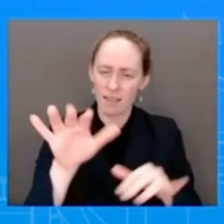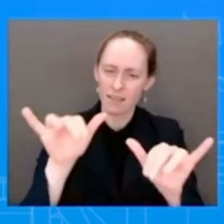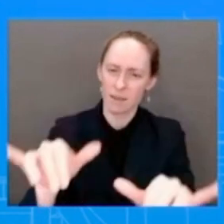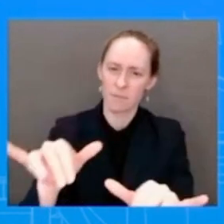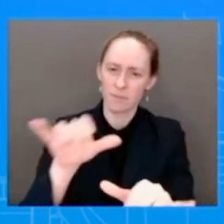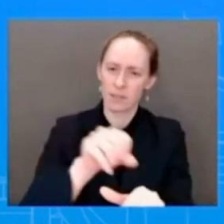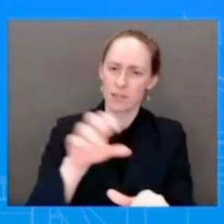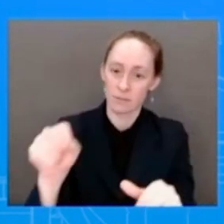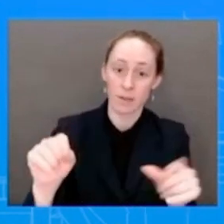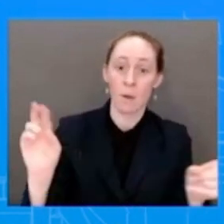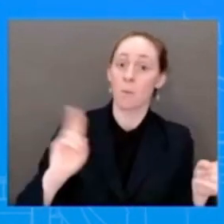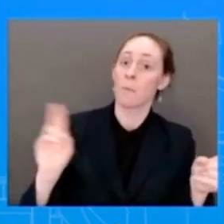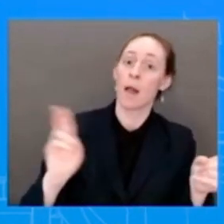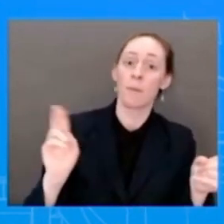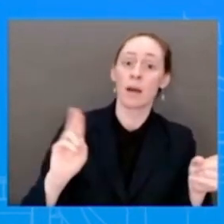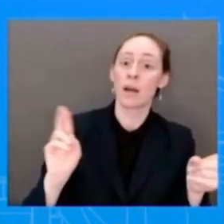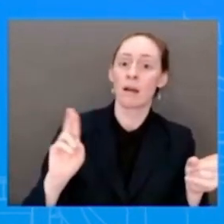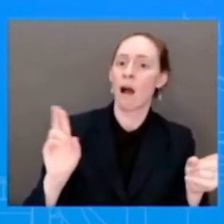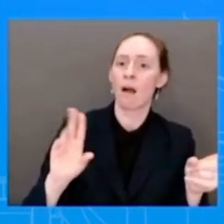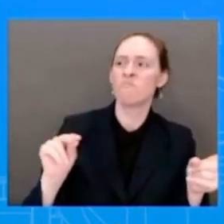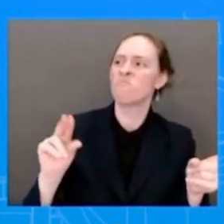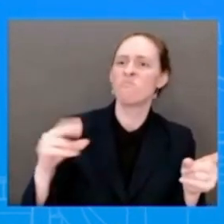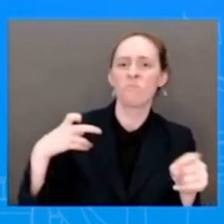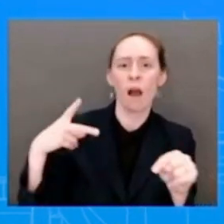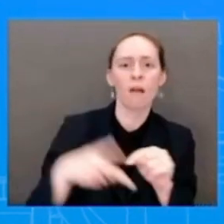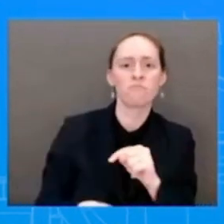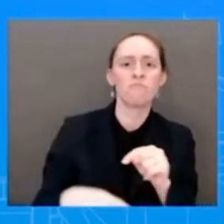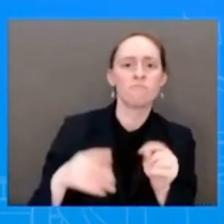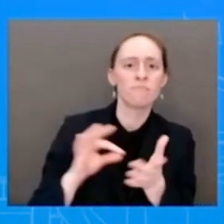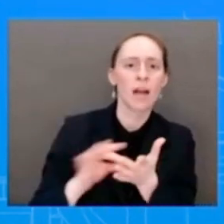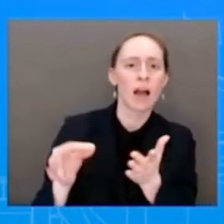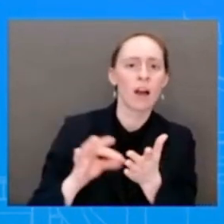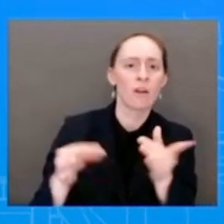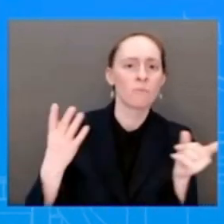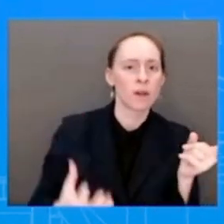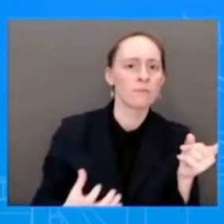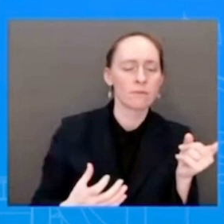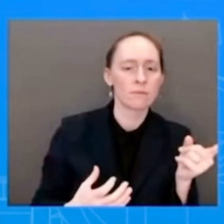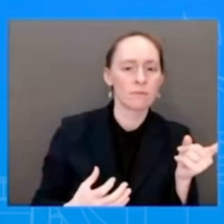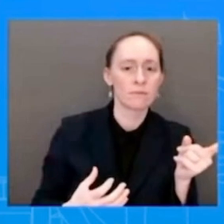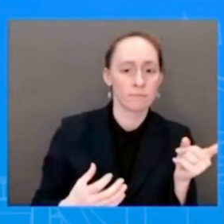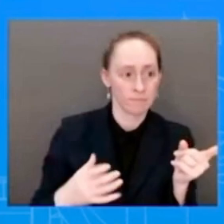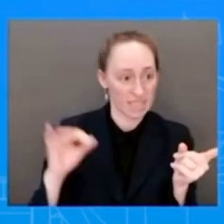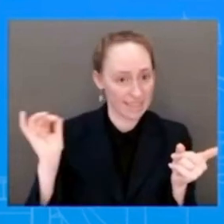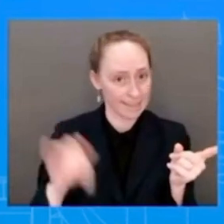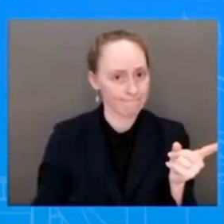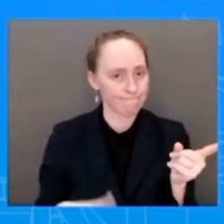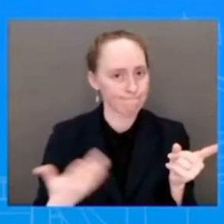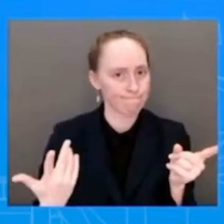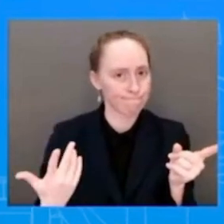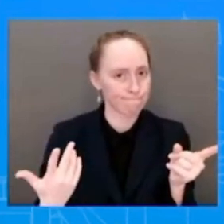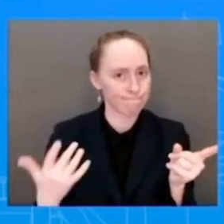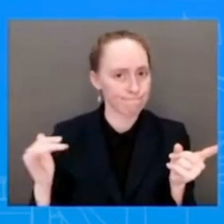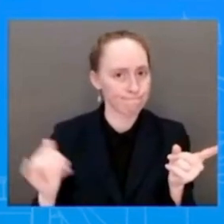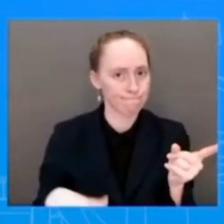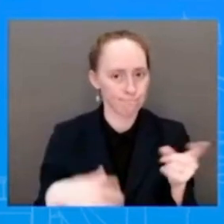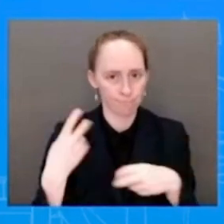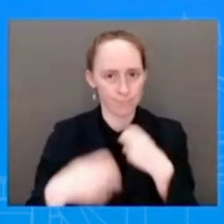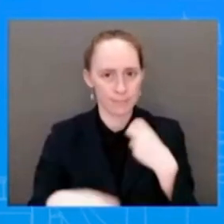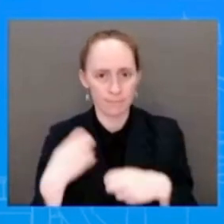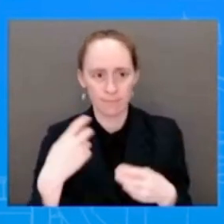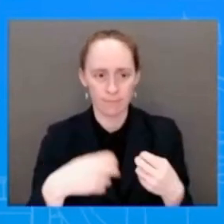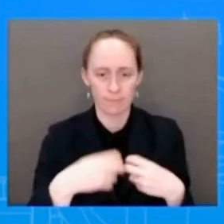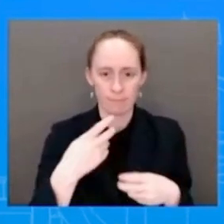problem because it's going to hurt taxpayers who pay into that. We're talking about seniors. We're talking about veterans. And so we